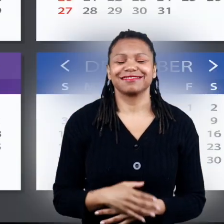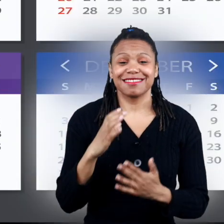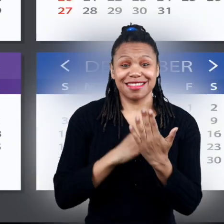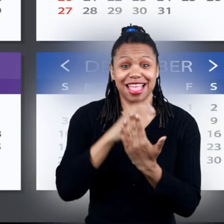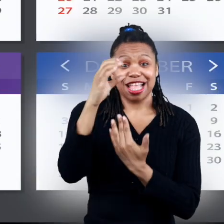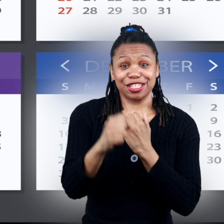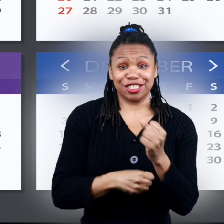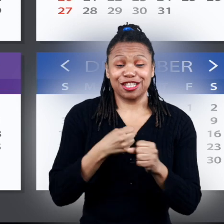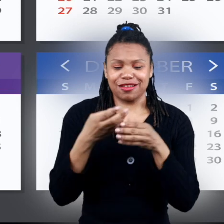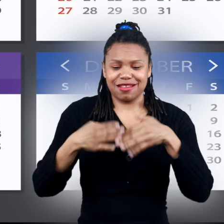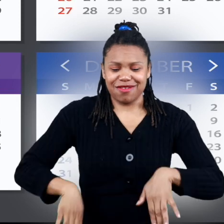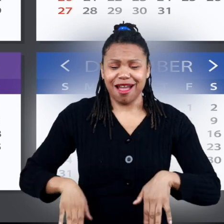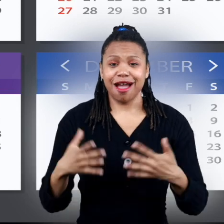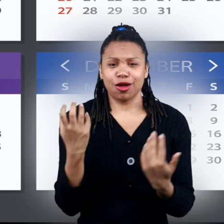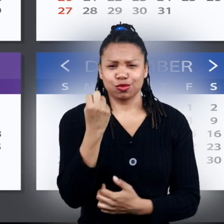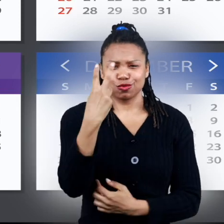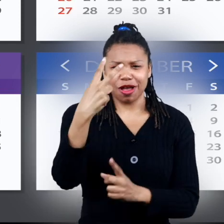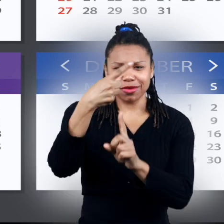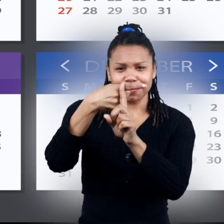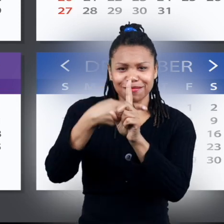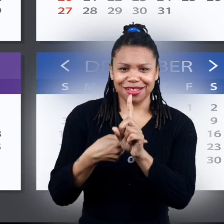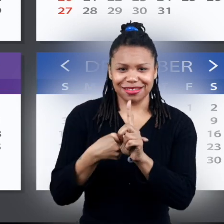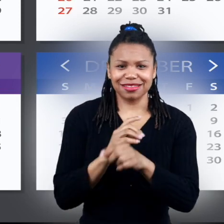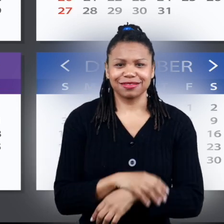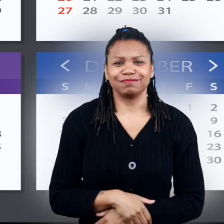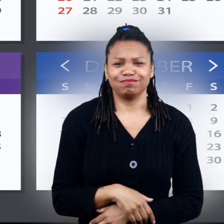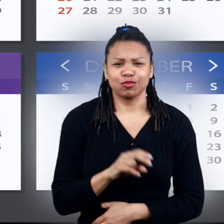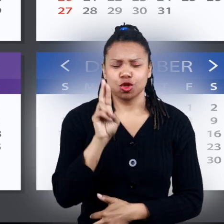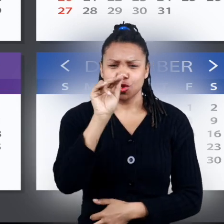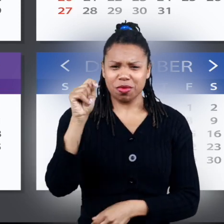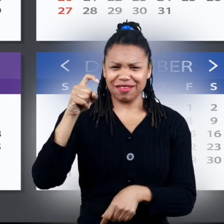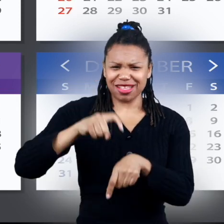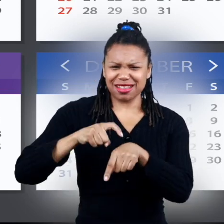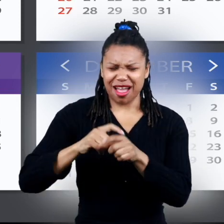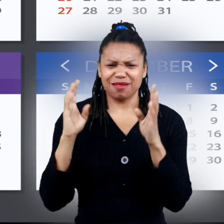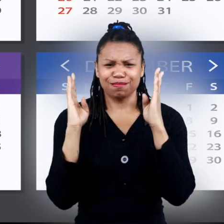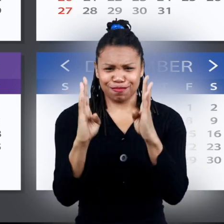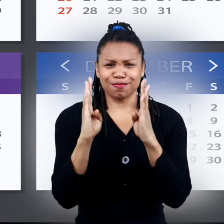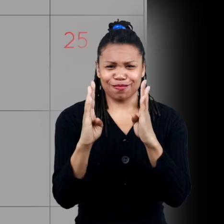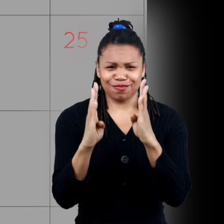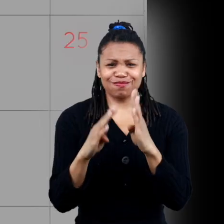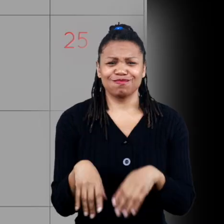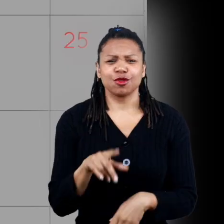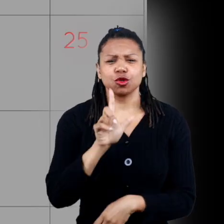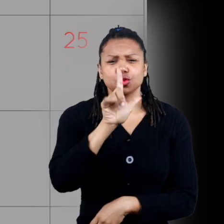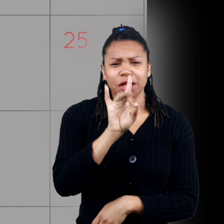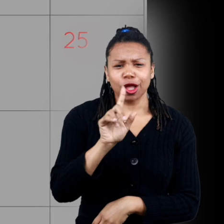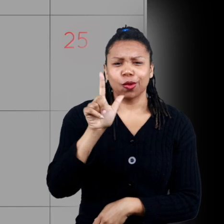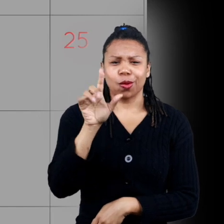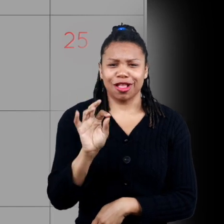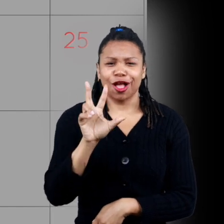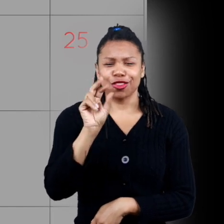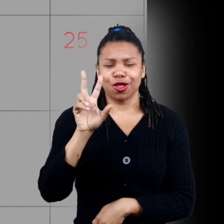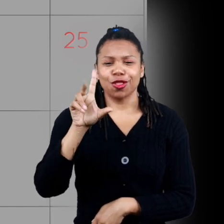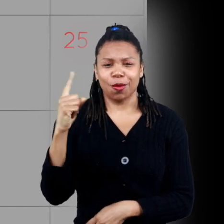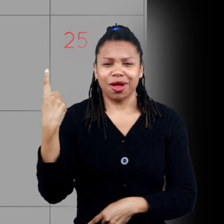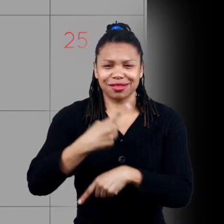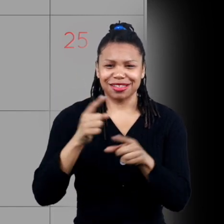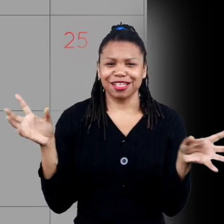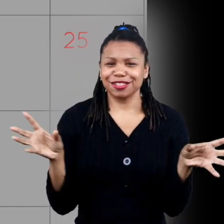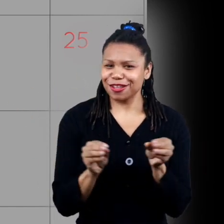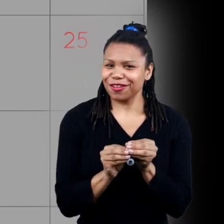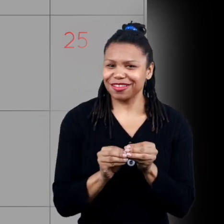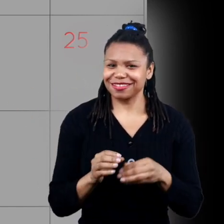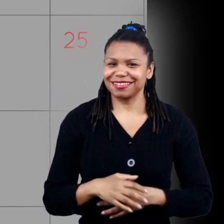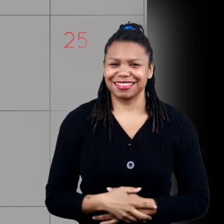a calendar year is divided into 12 months a month is a unit of time which contains 28 29